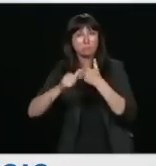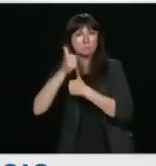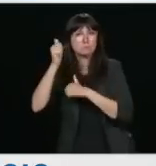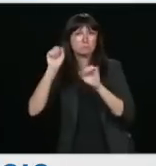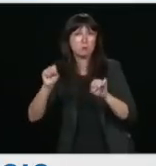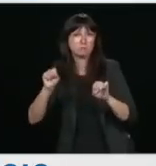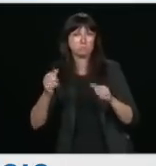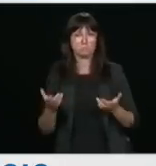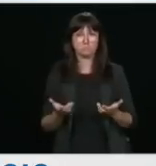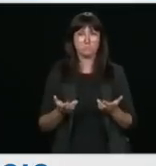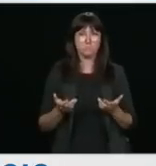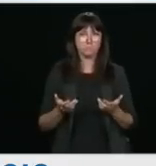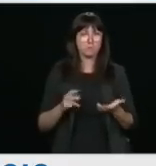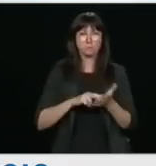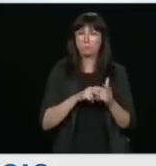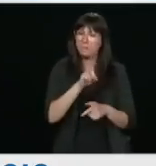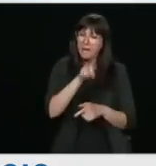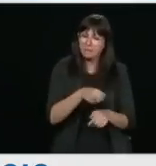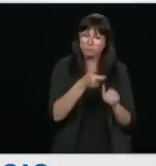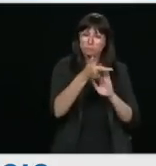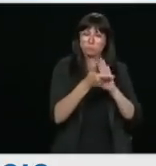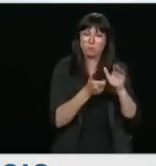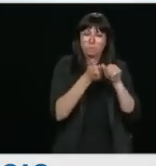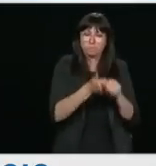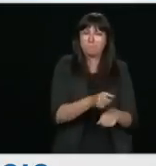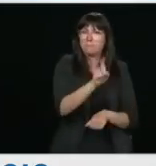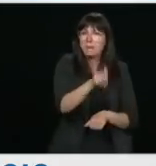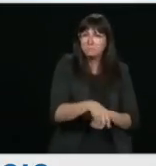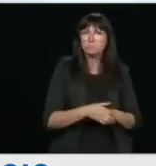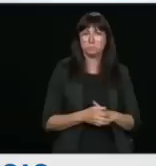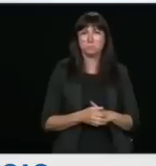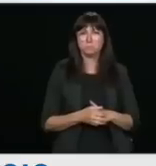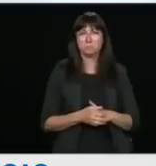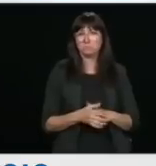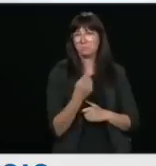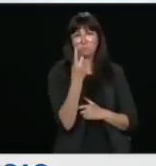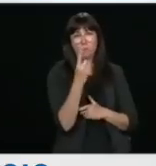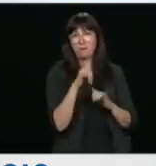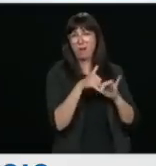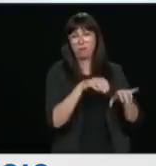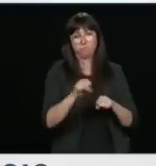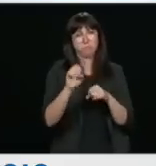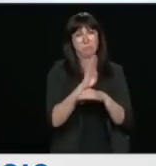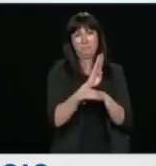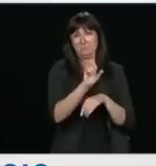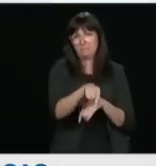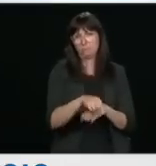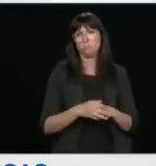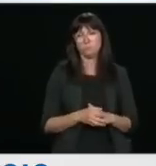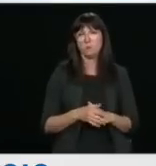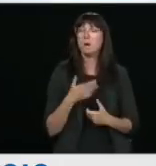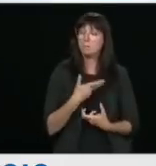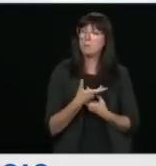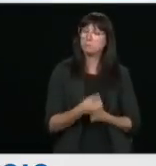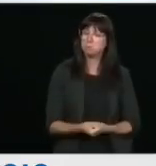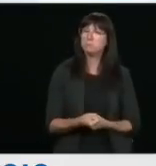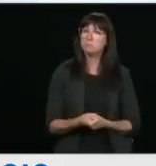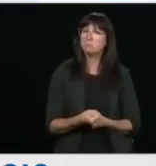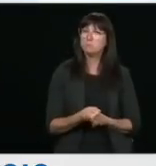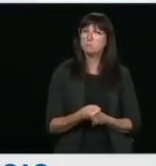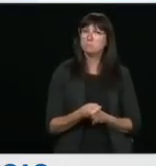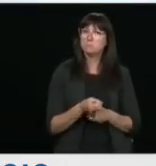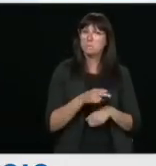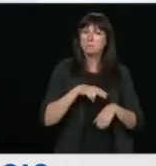times to that rule of law is the only way to do business. And I'm confident of the commitment of the national security establishment, CSE,